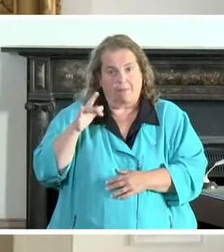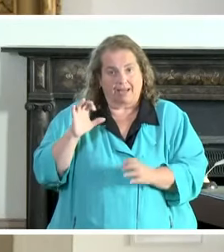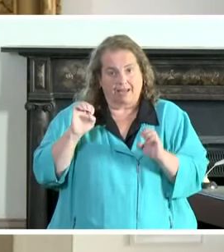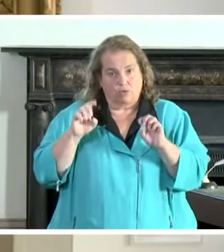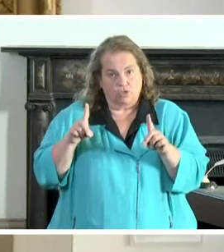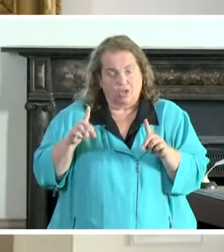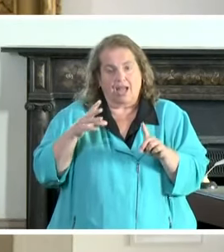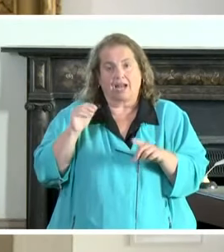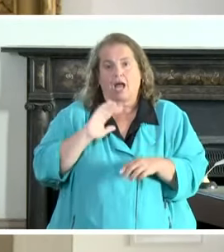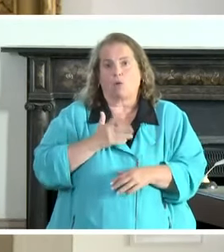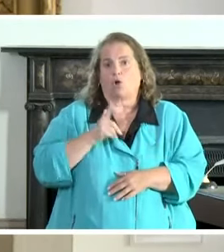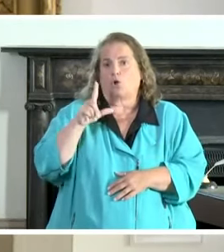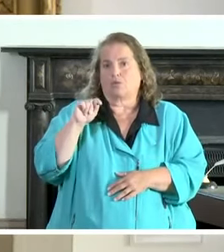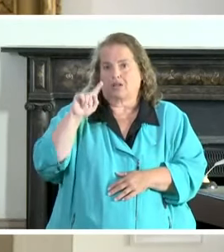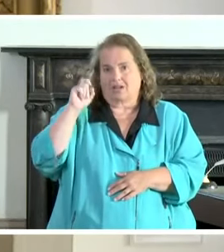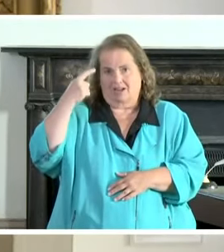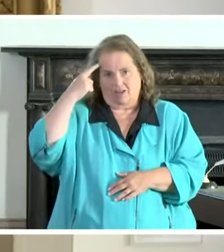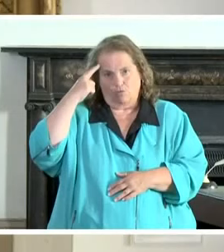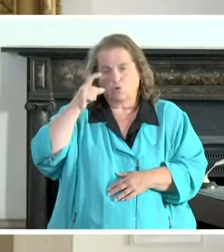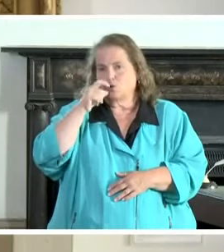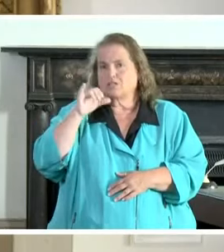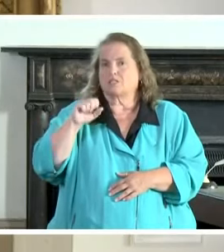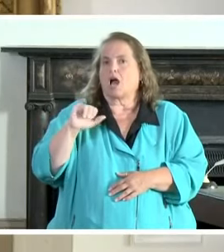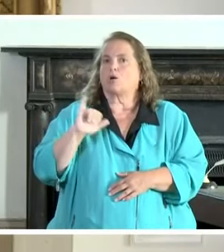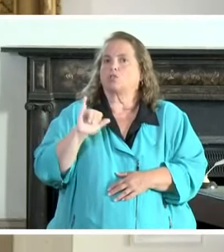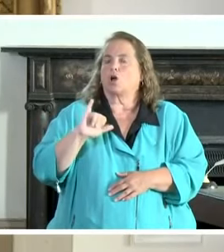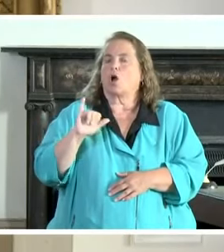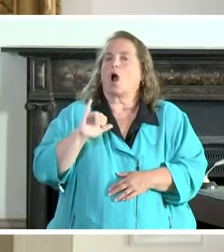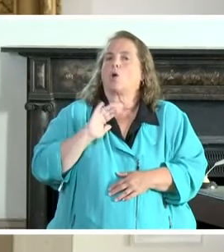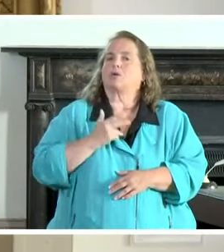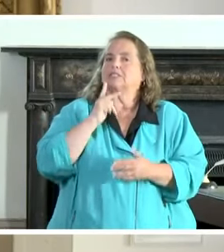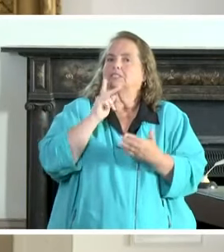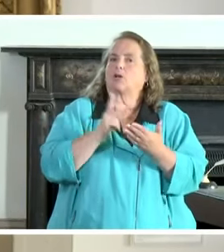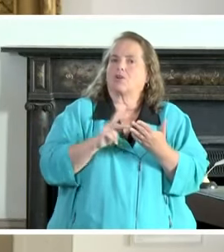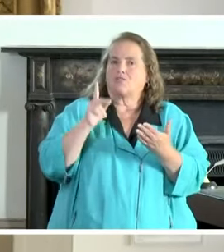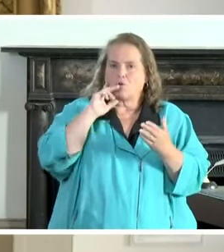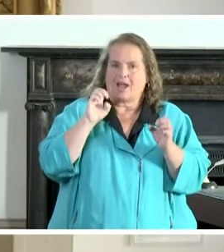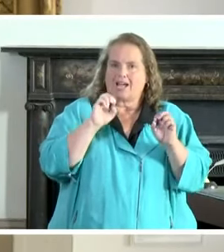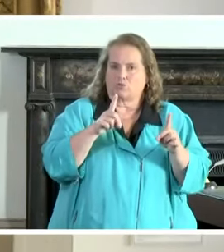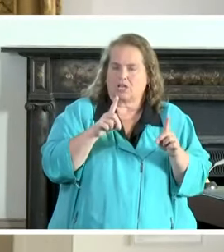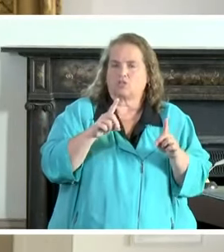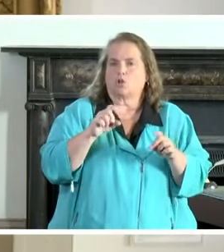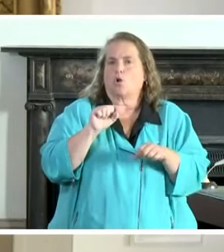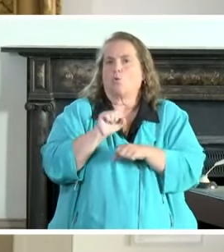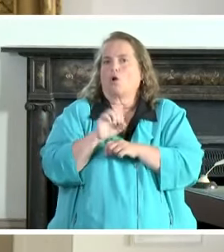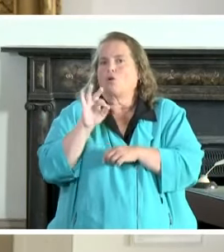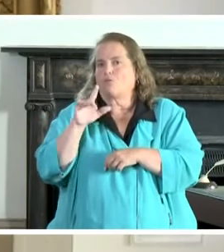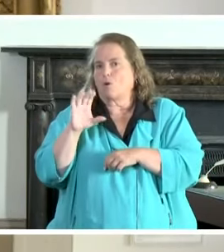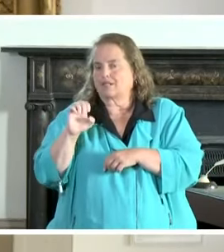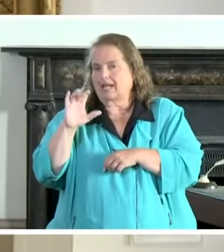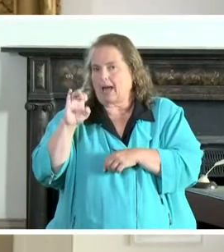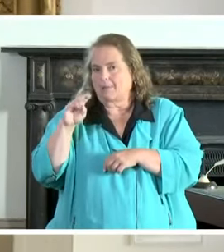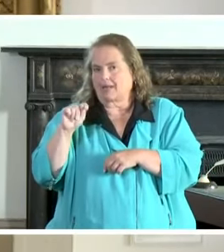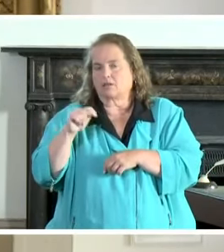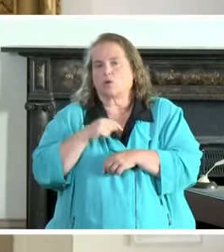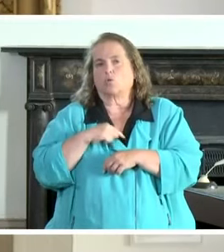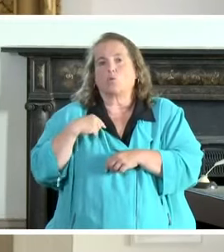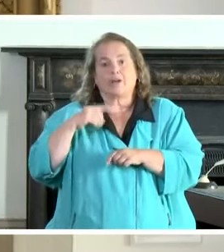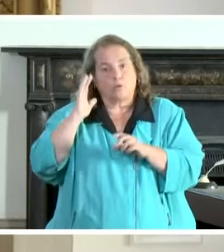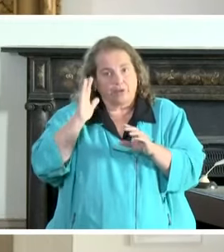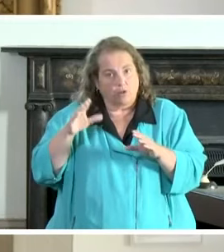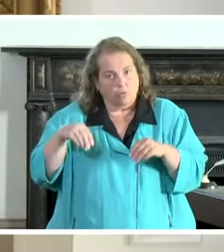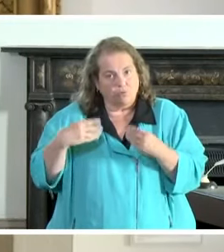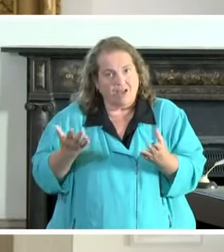and our lieutenant governor who's also our secretary for the education and workforce cabinet we're going to provide